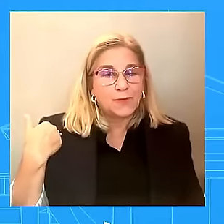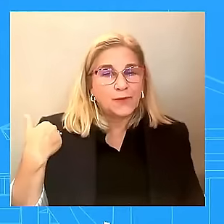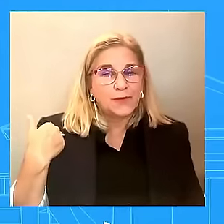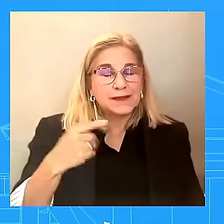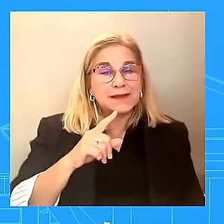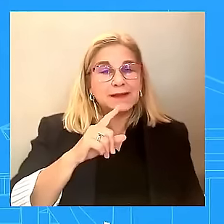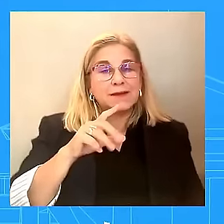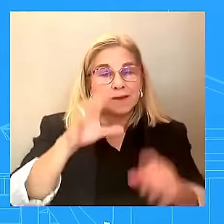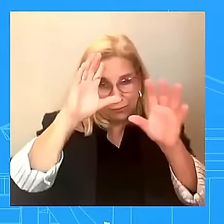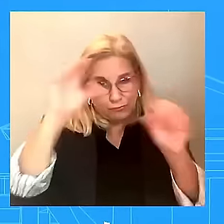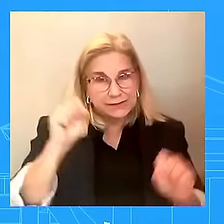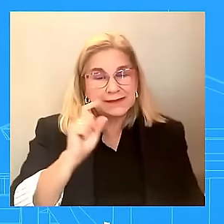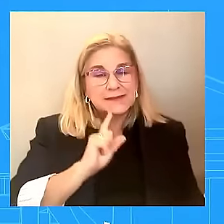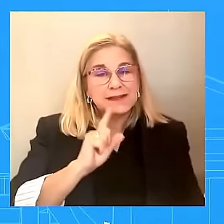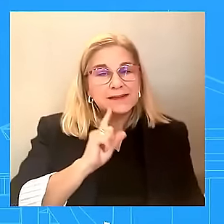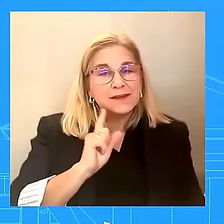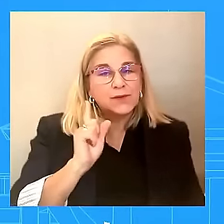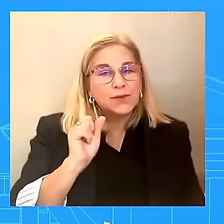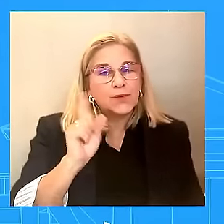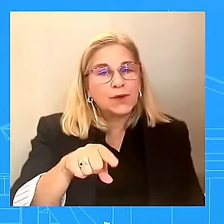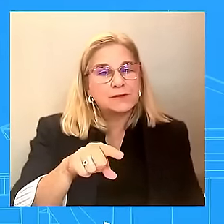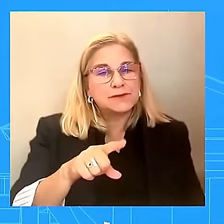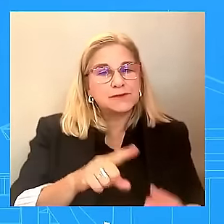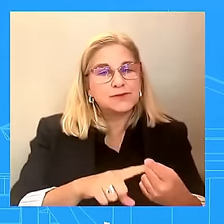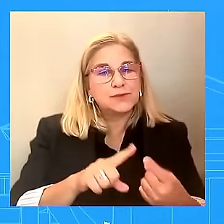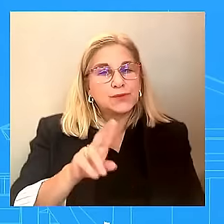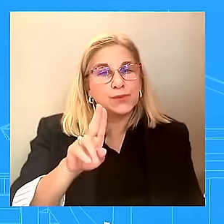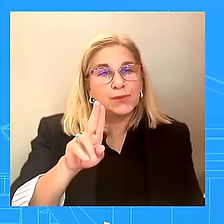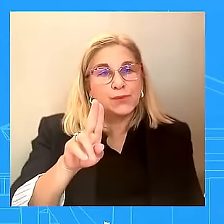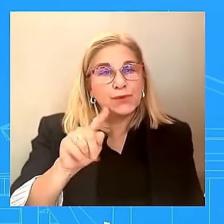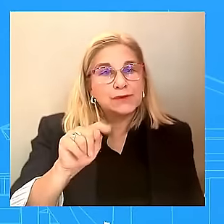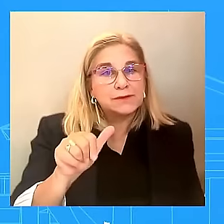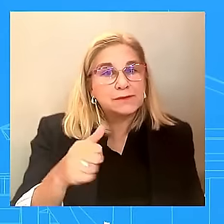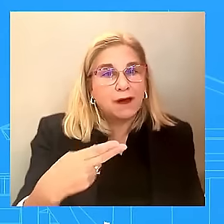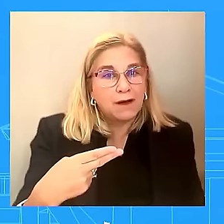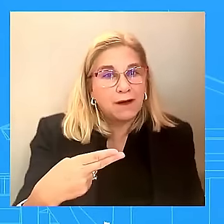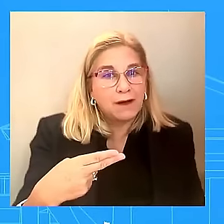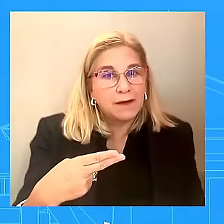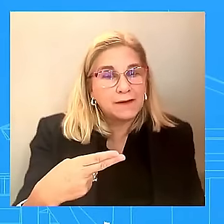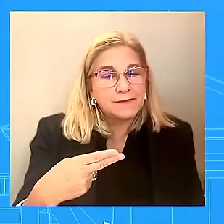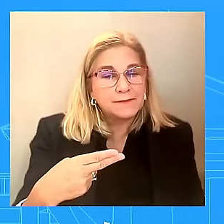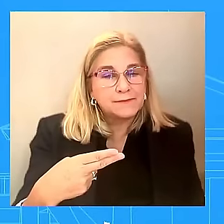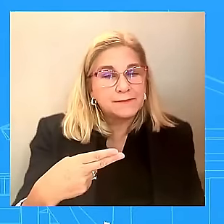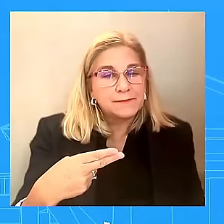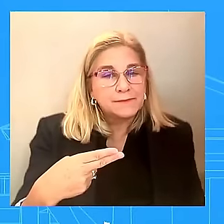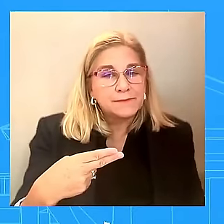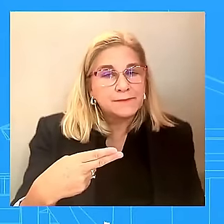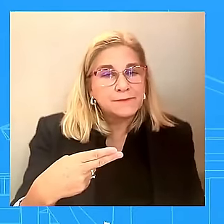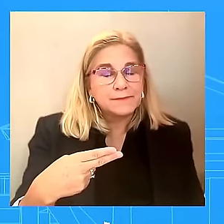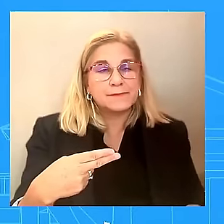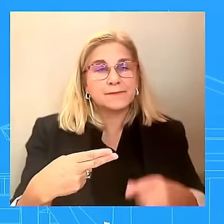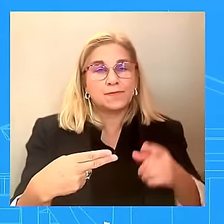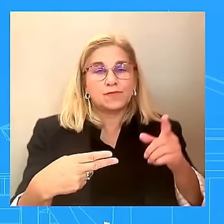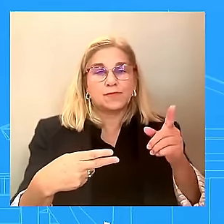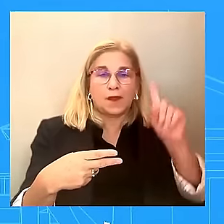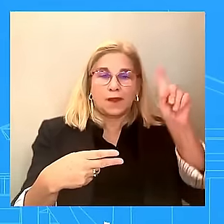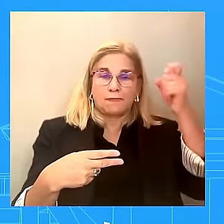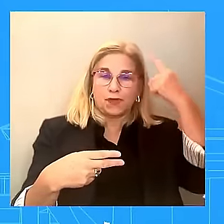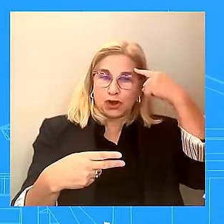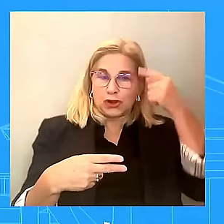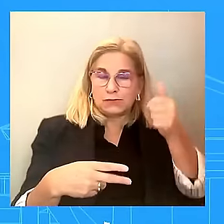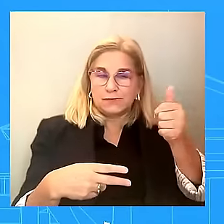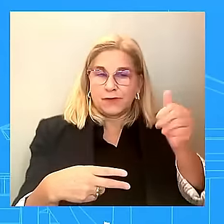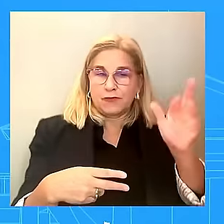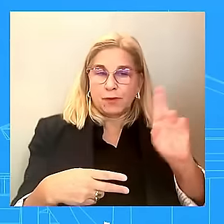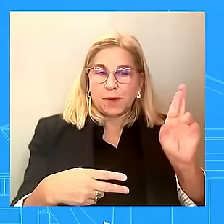very similar event, and Republican officials were there at that event in Utah. And there wasn't a single demand, not one,